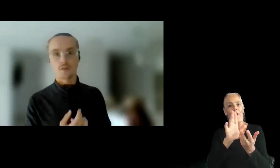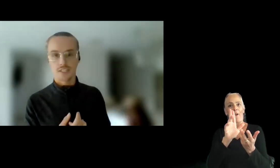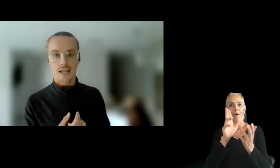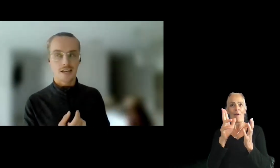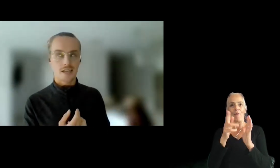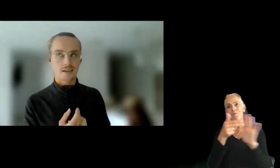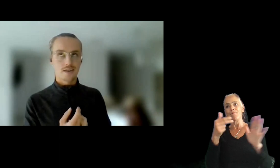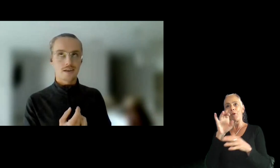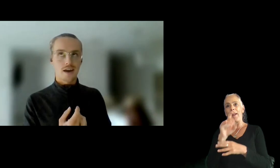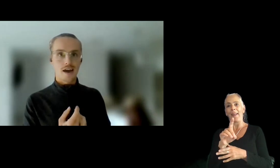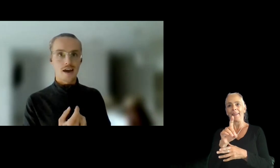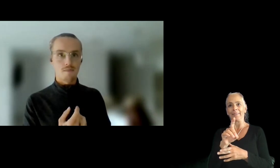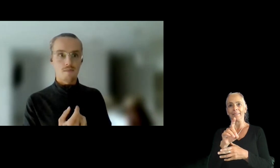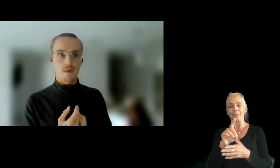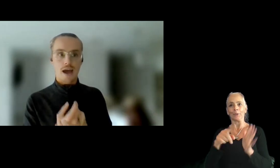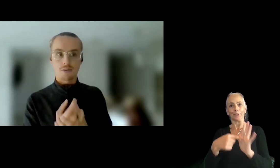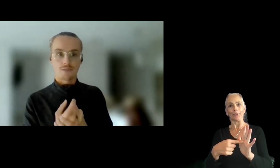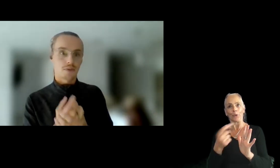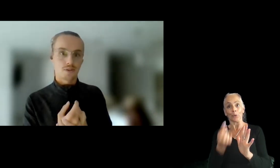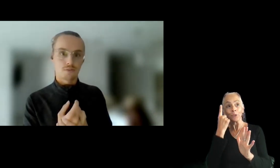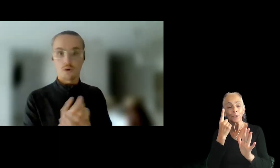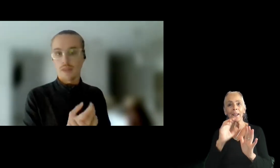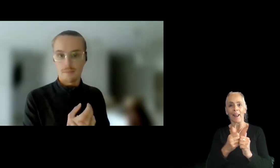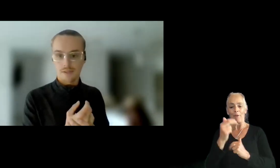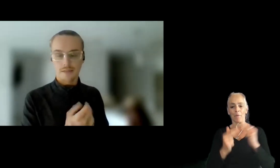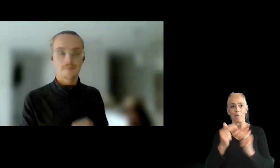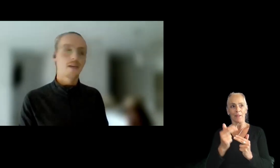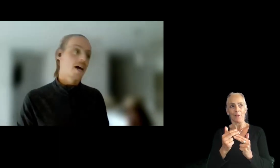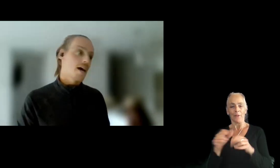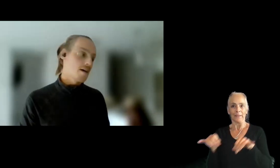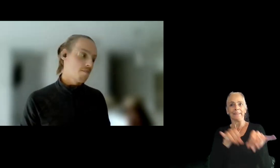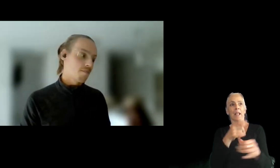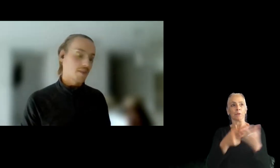kind of understanding how to build what they're building.